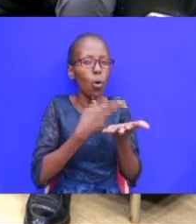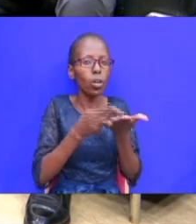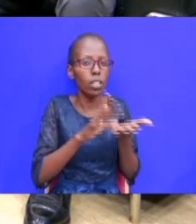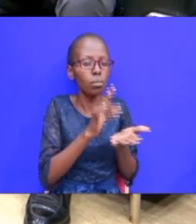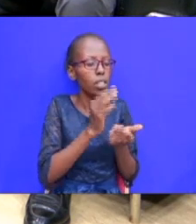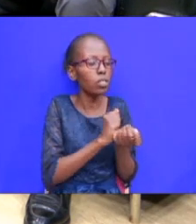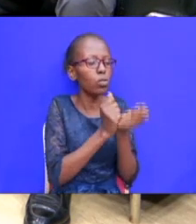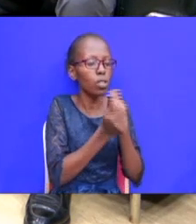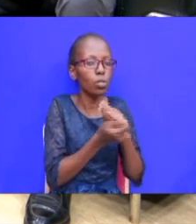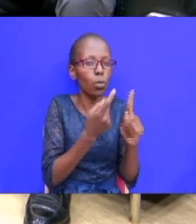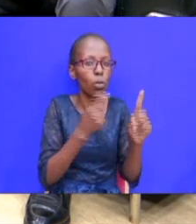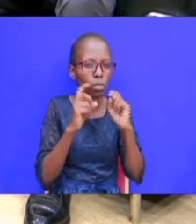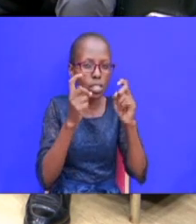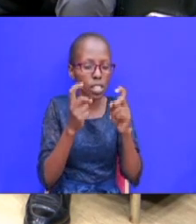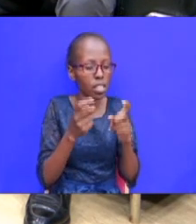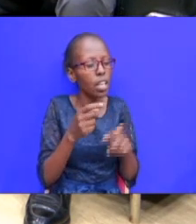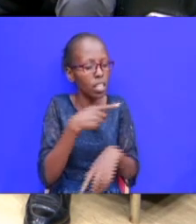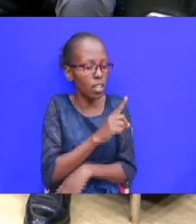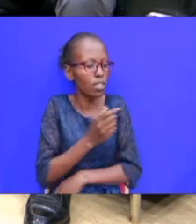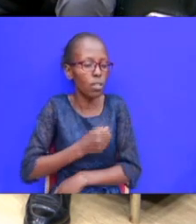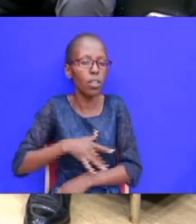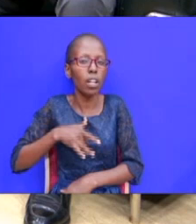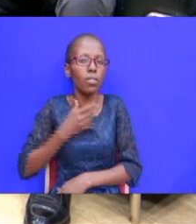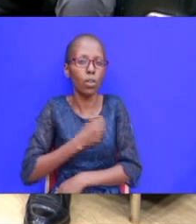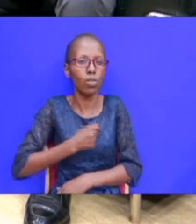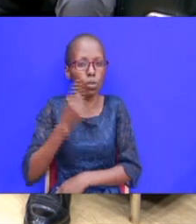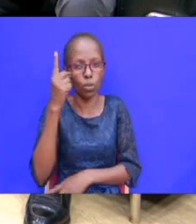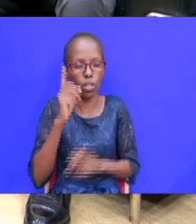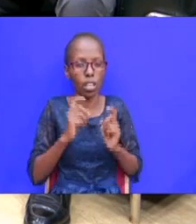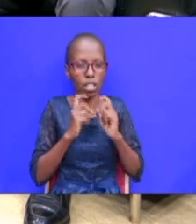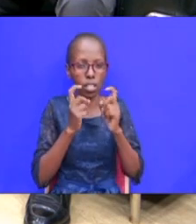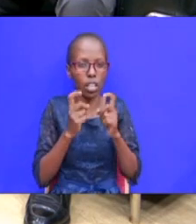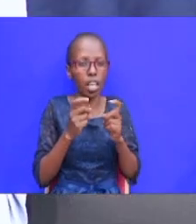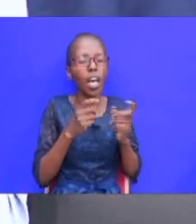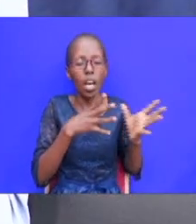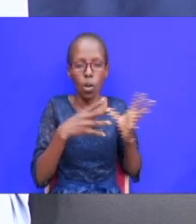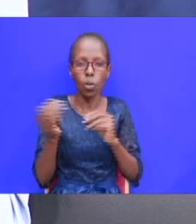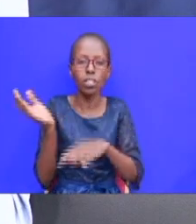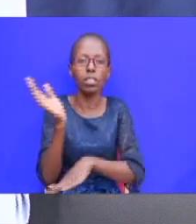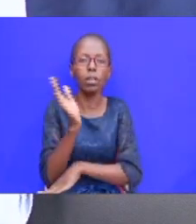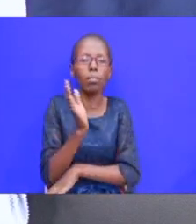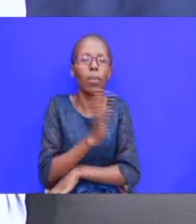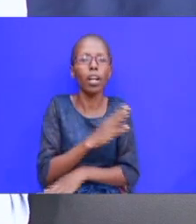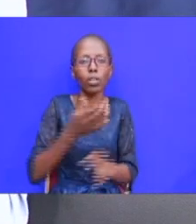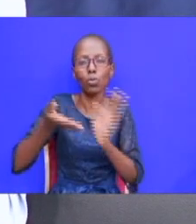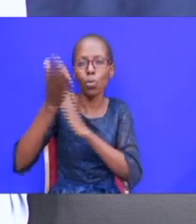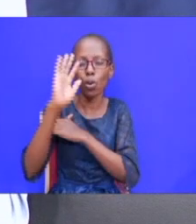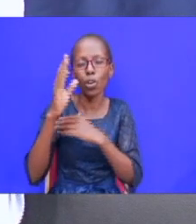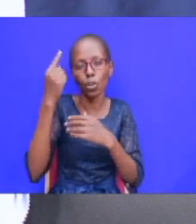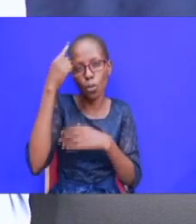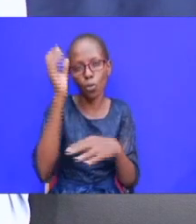was and that is why he felt sorry exactly and that is why he went to god for deliverance amen and actually god answered his prayer and that is why